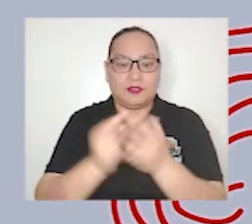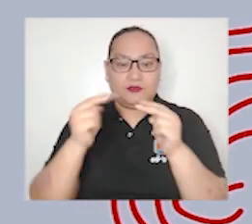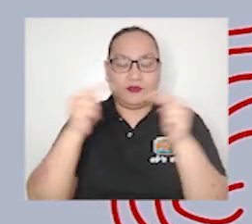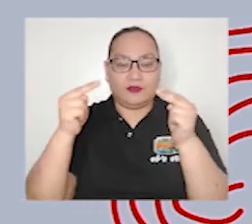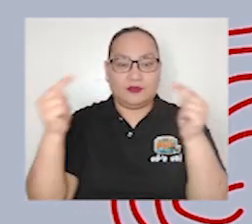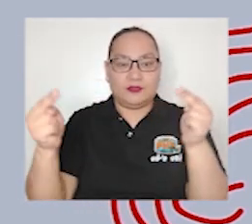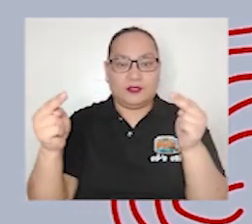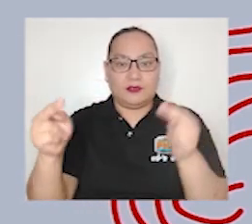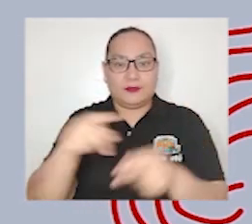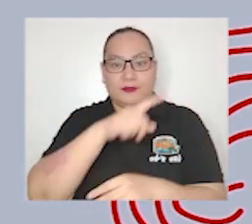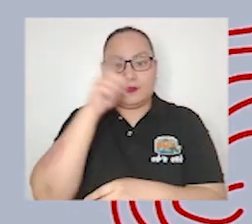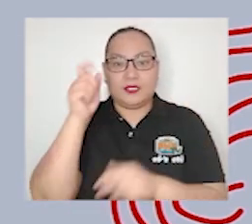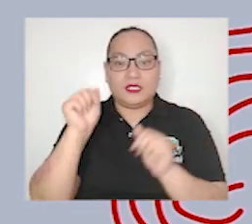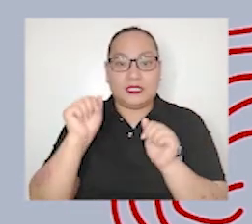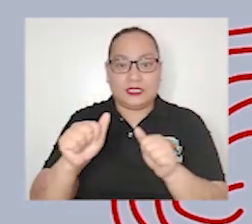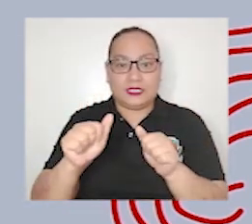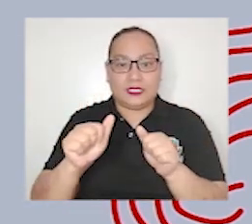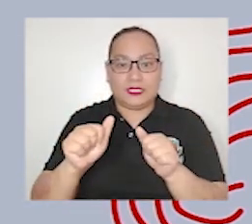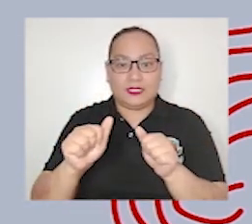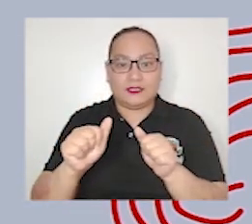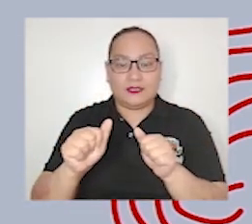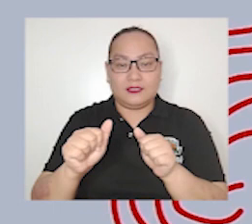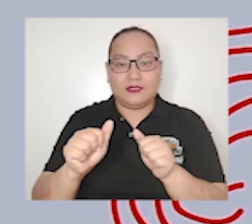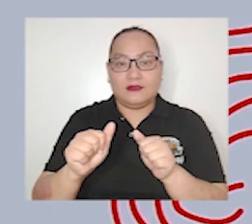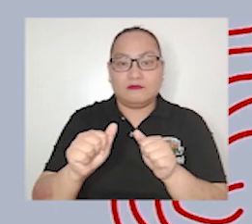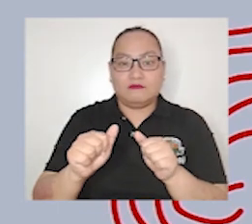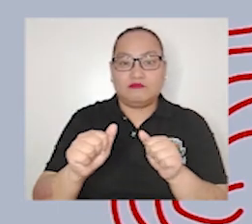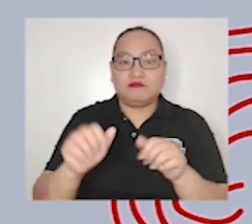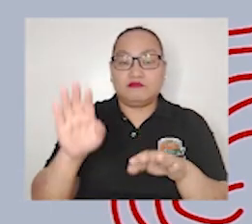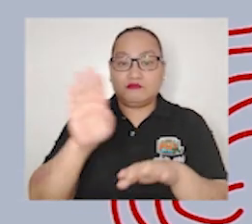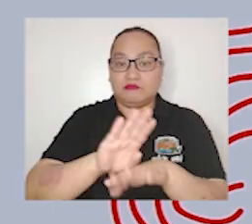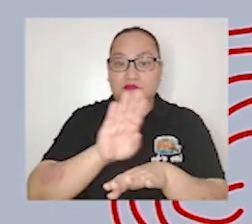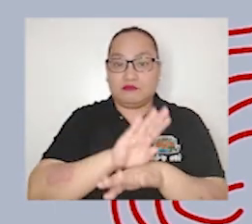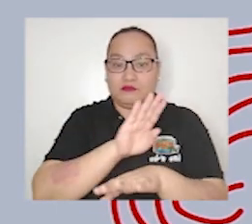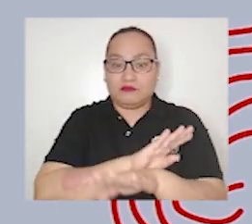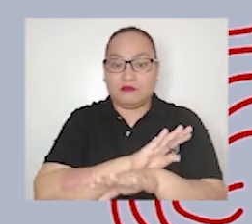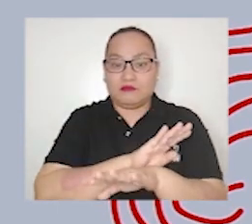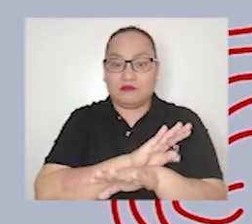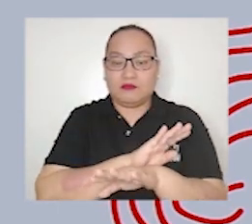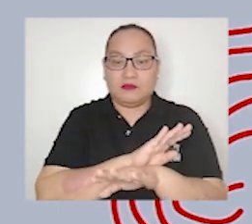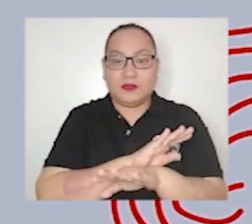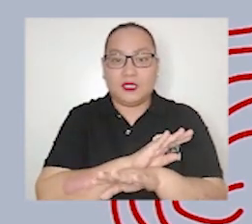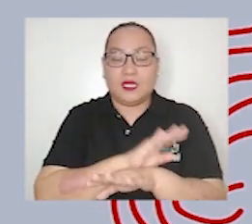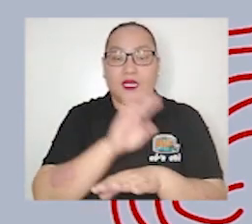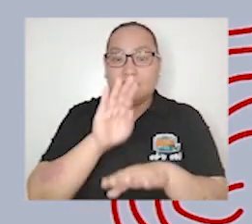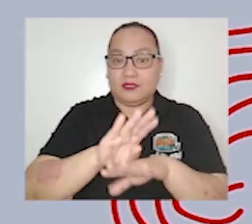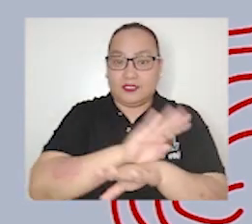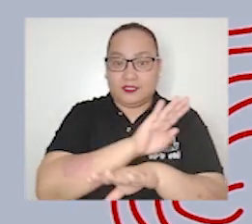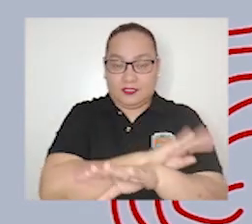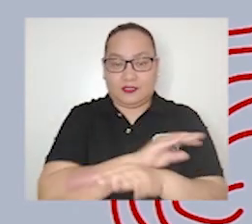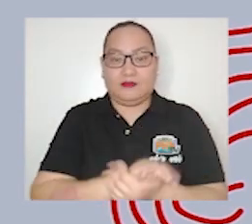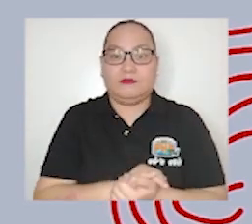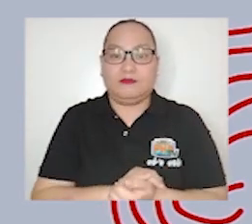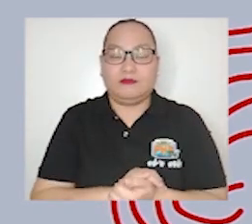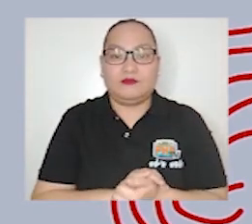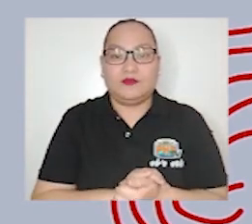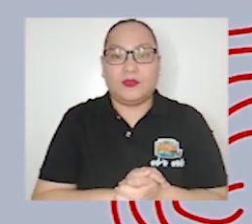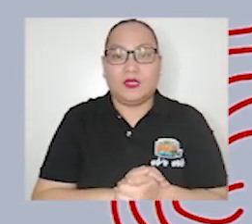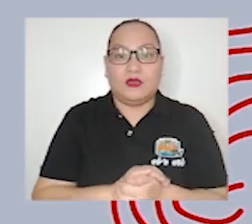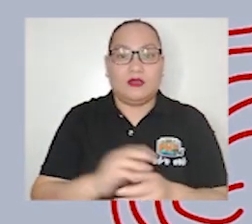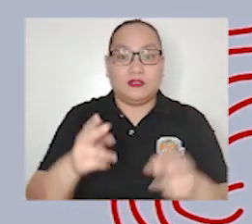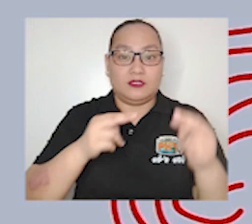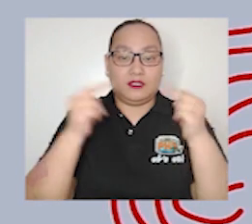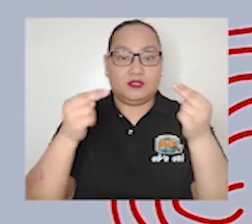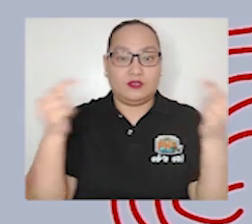because they can enhance the news aside from being eye catching photos can say a lot about the article or